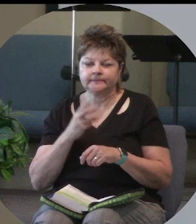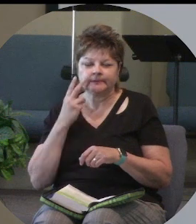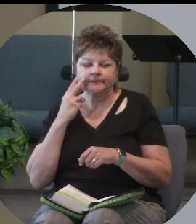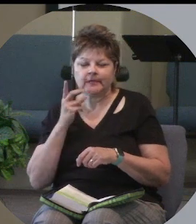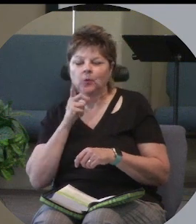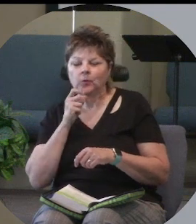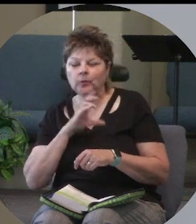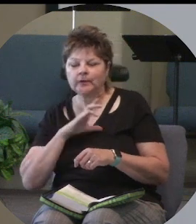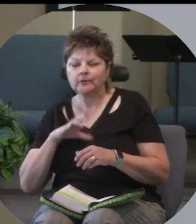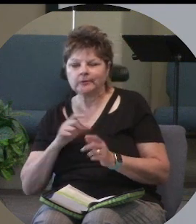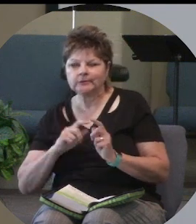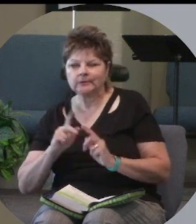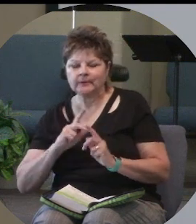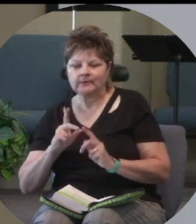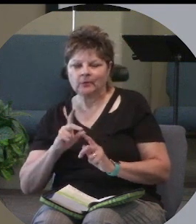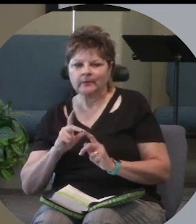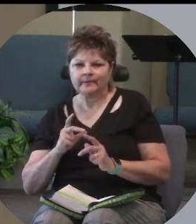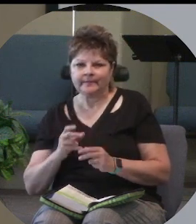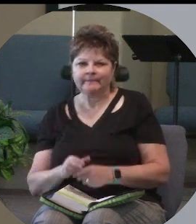and